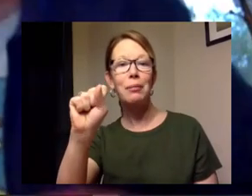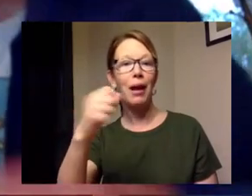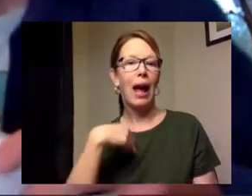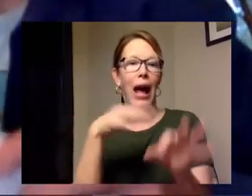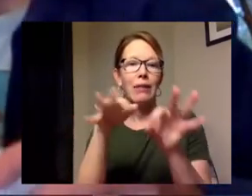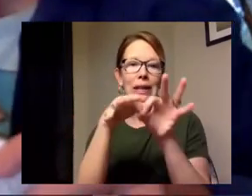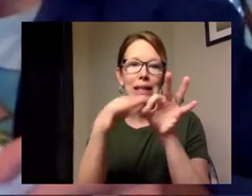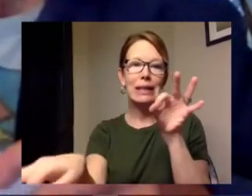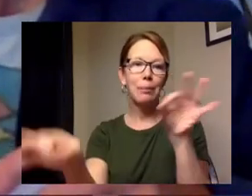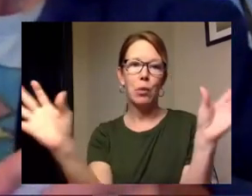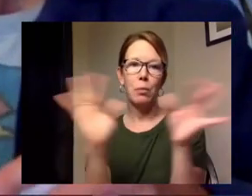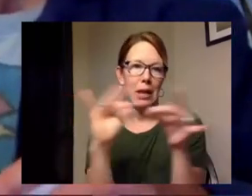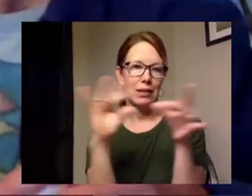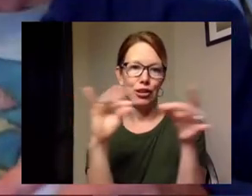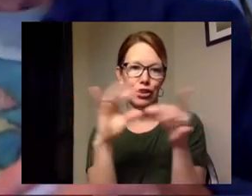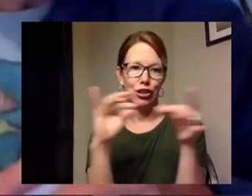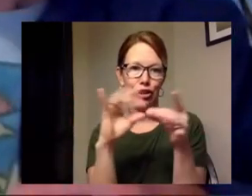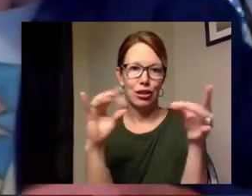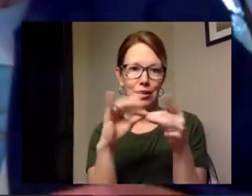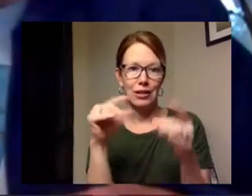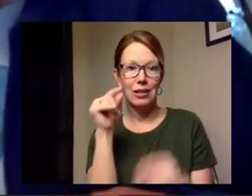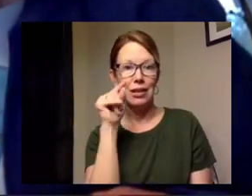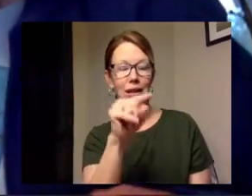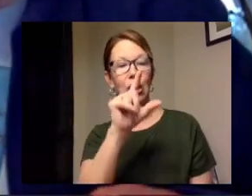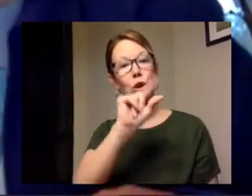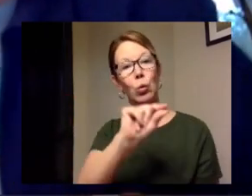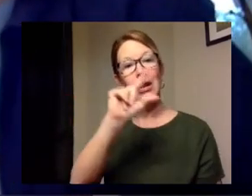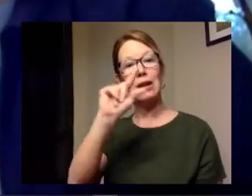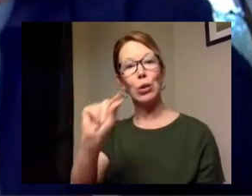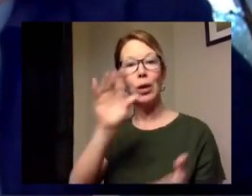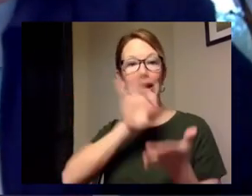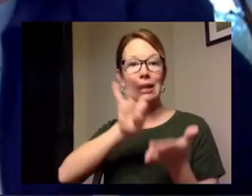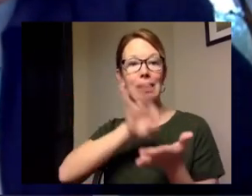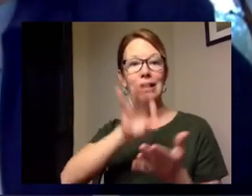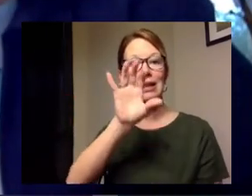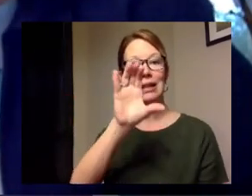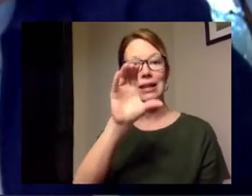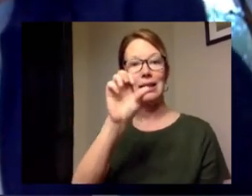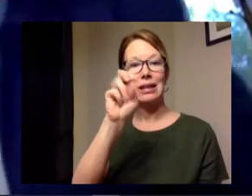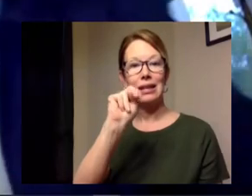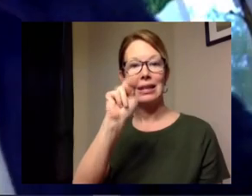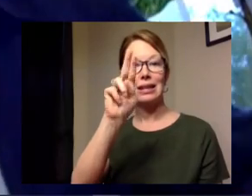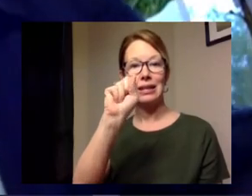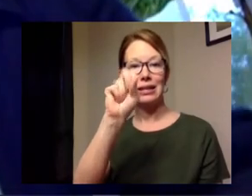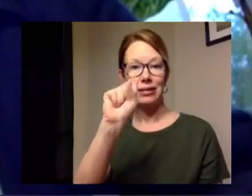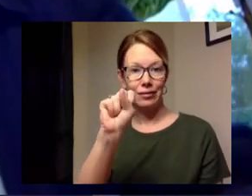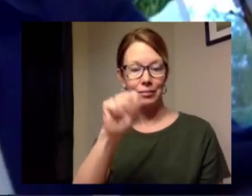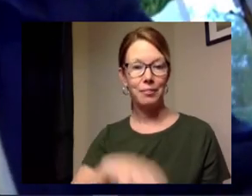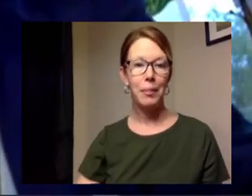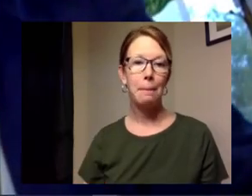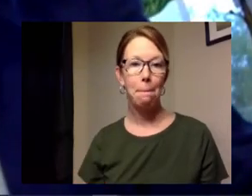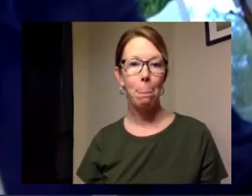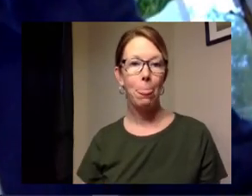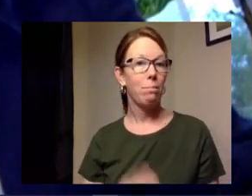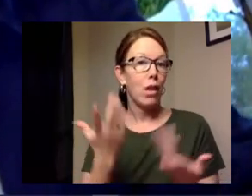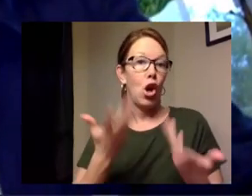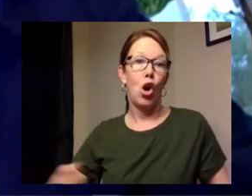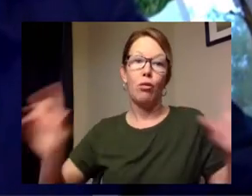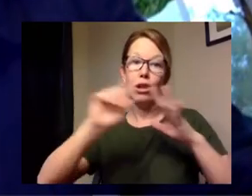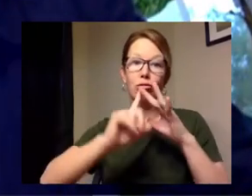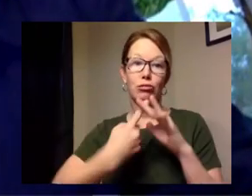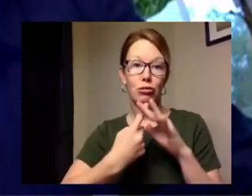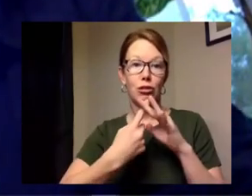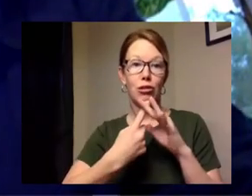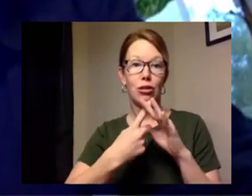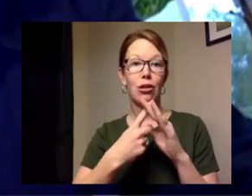message the 2020 census is underway according to article one